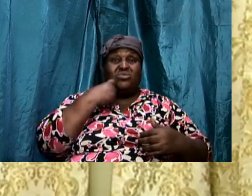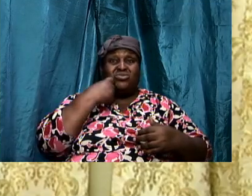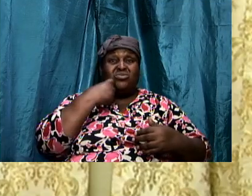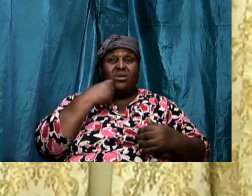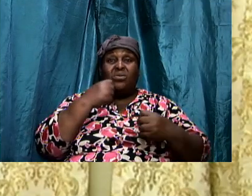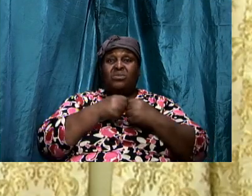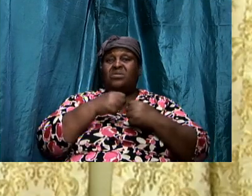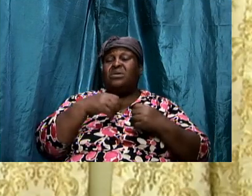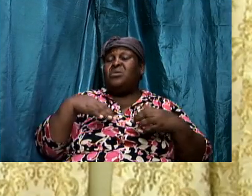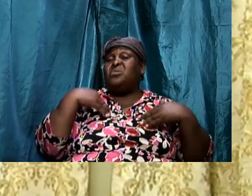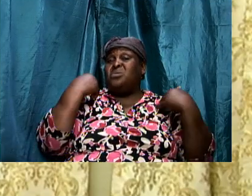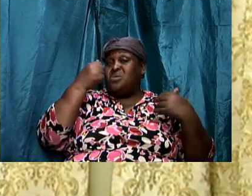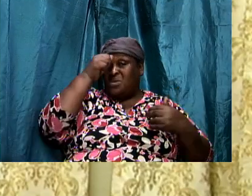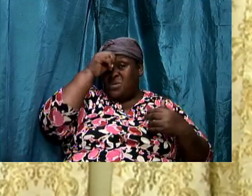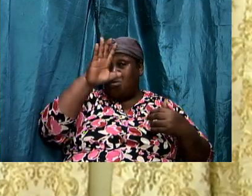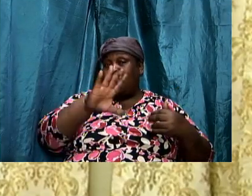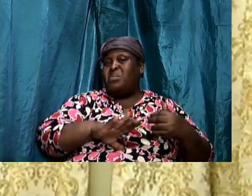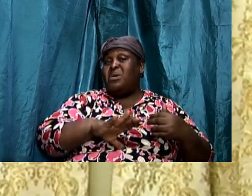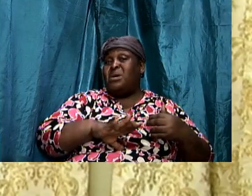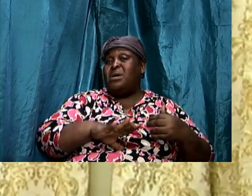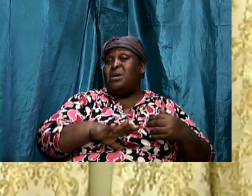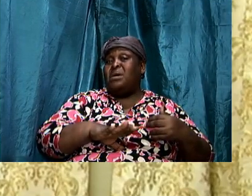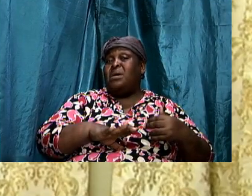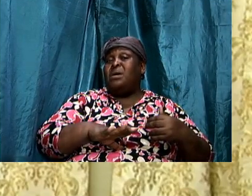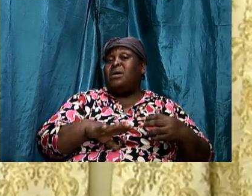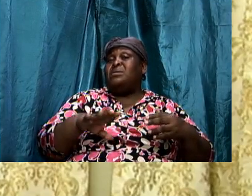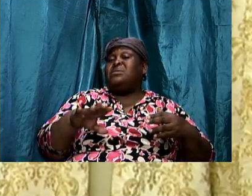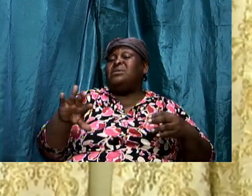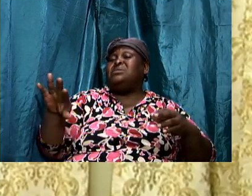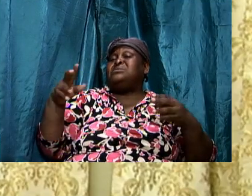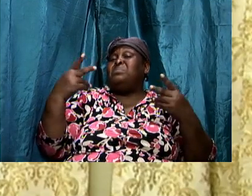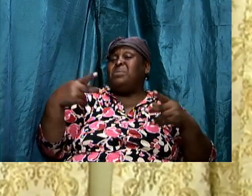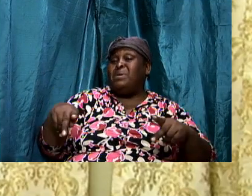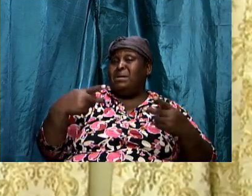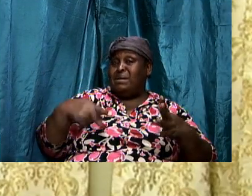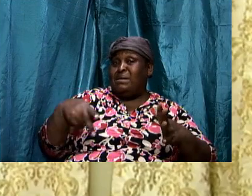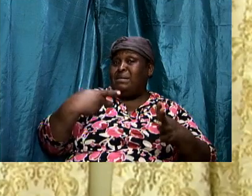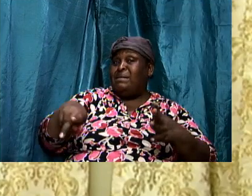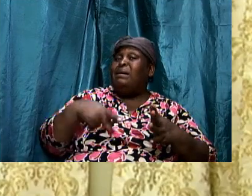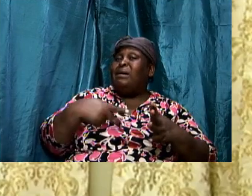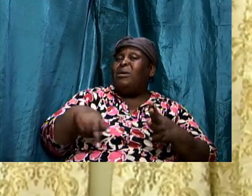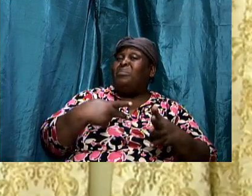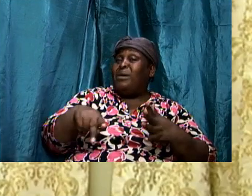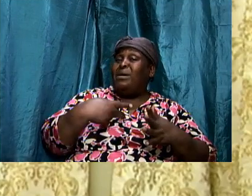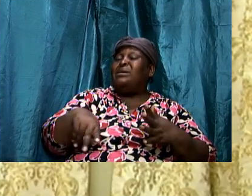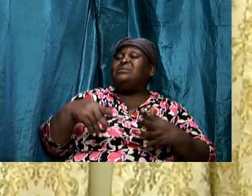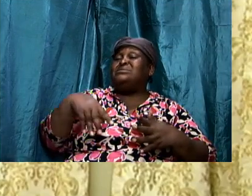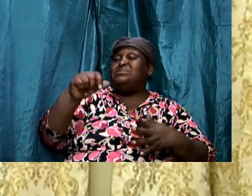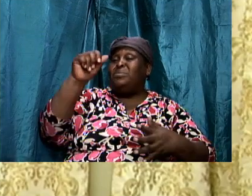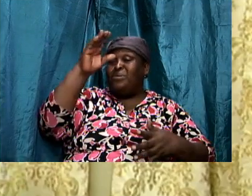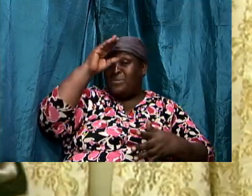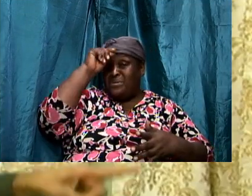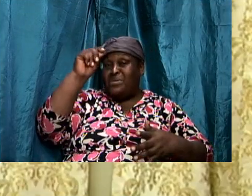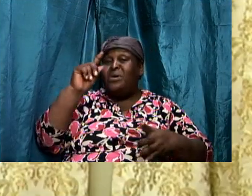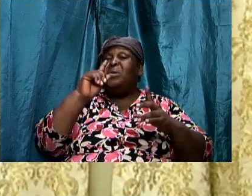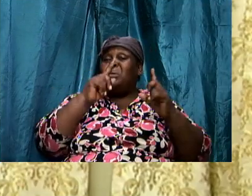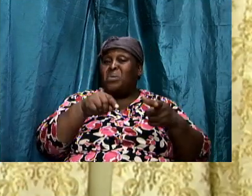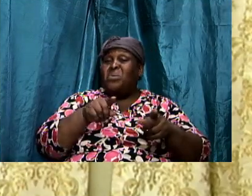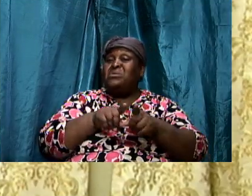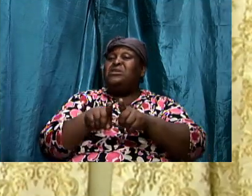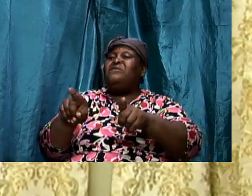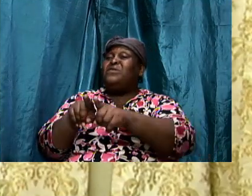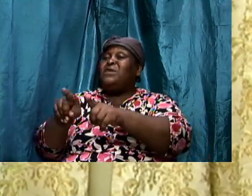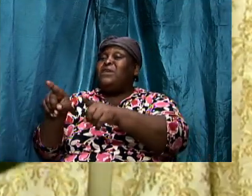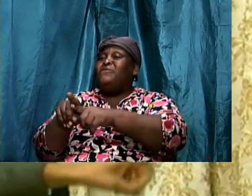is not from church and he's a party guy and he goes to this party and he goes to that one and he goes to that